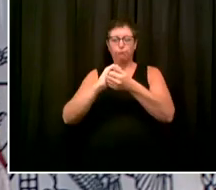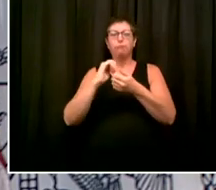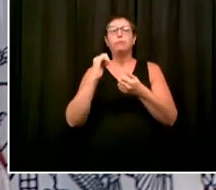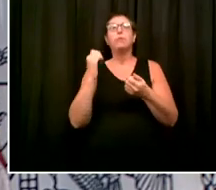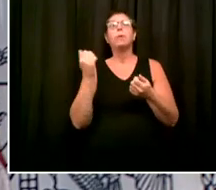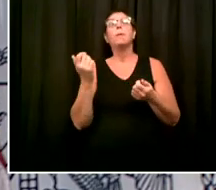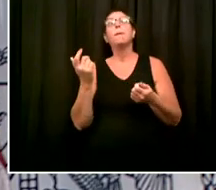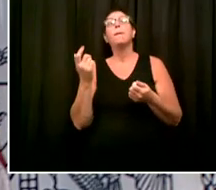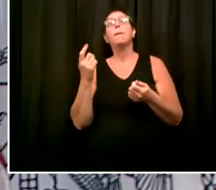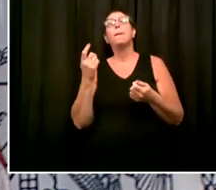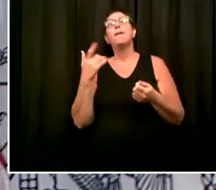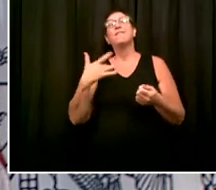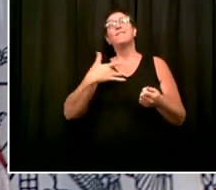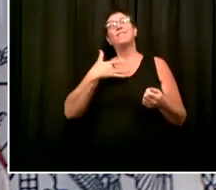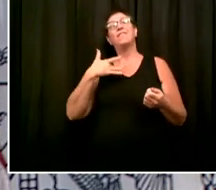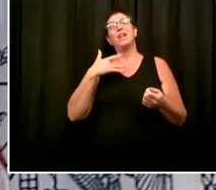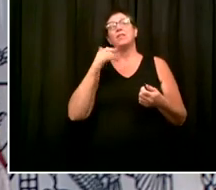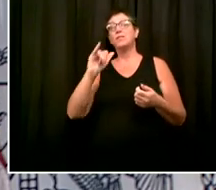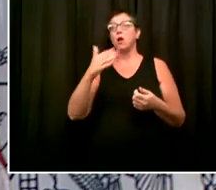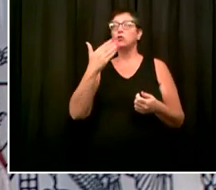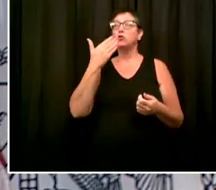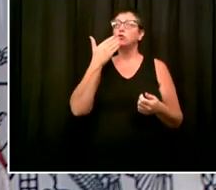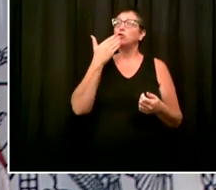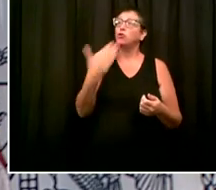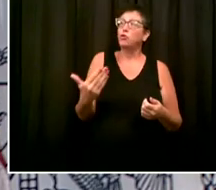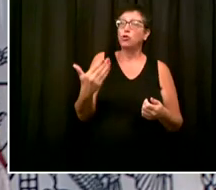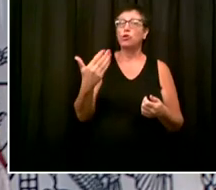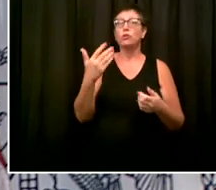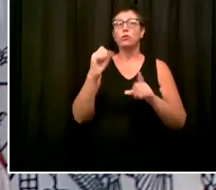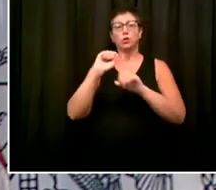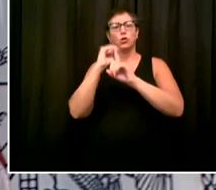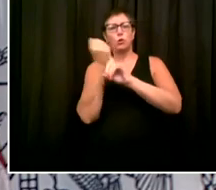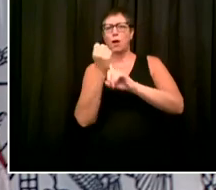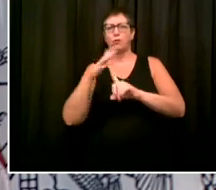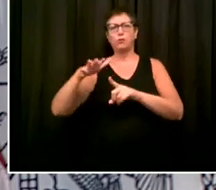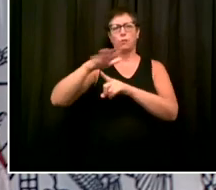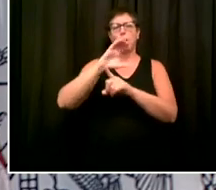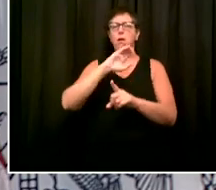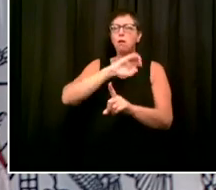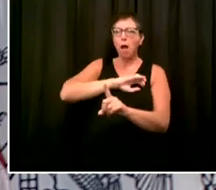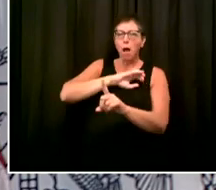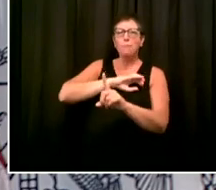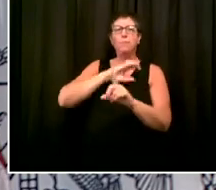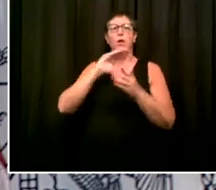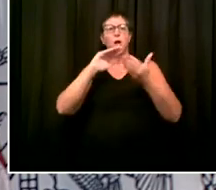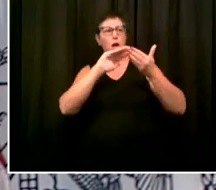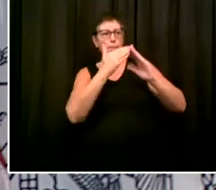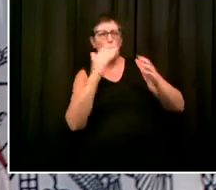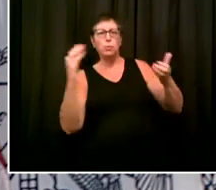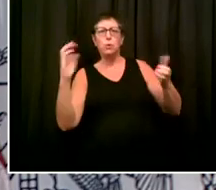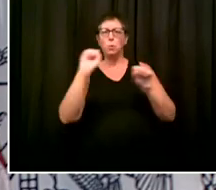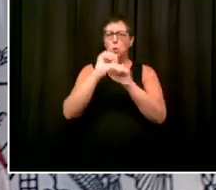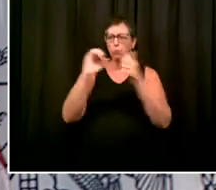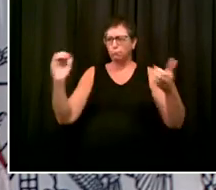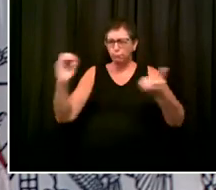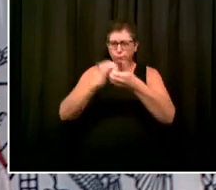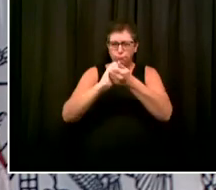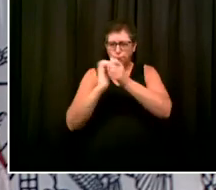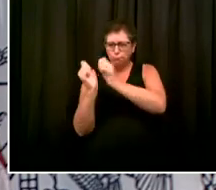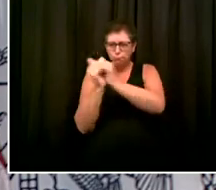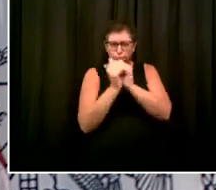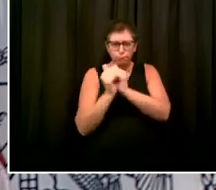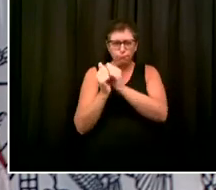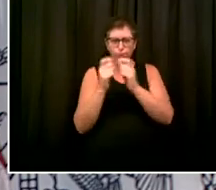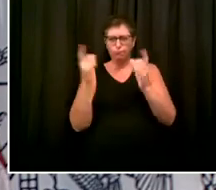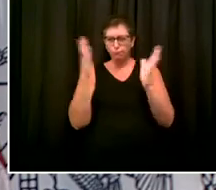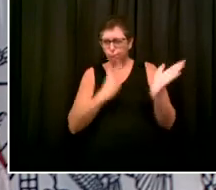there has been such clear, coordinated planning between community leaders and elected officials, clergy, and NYPD all